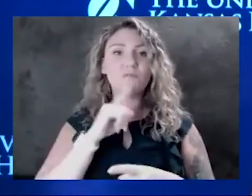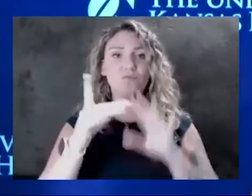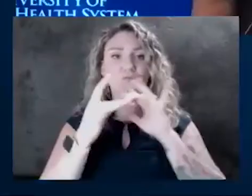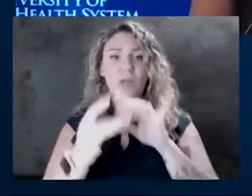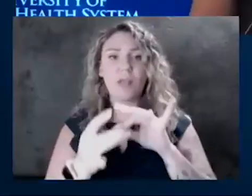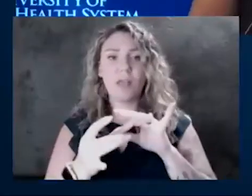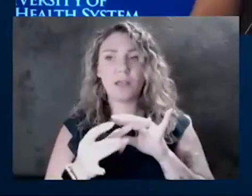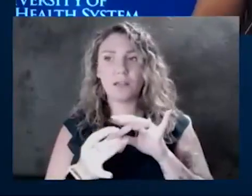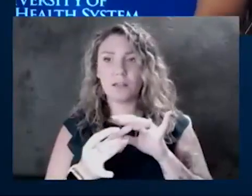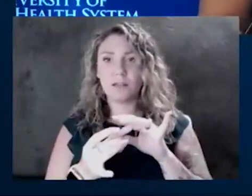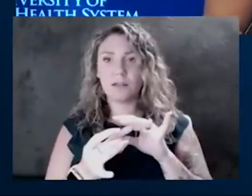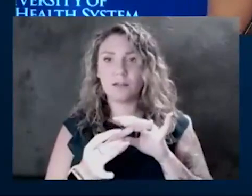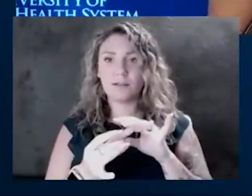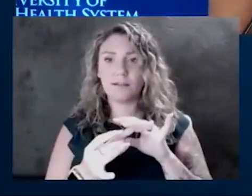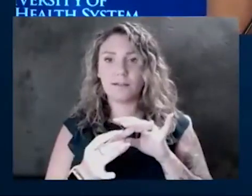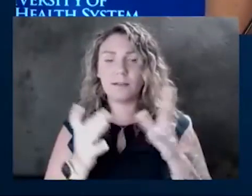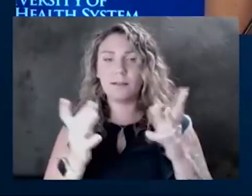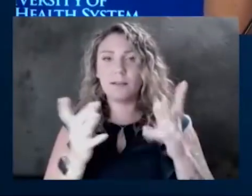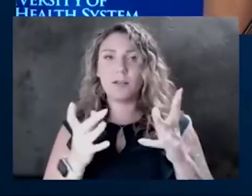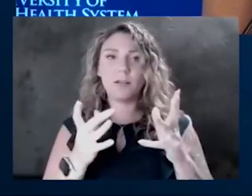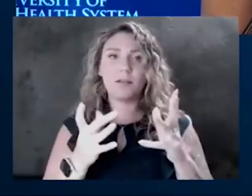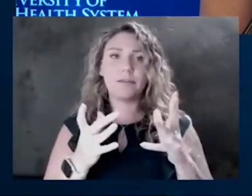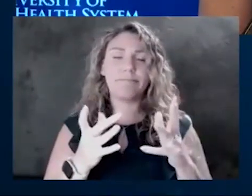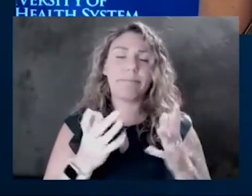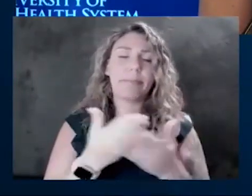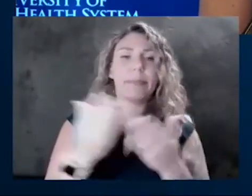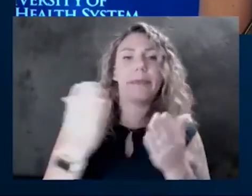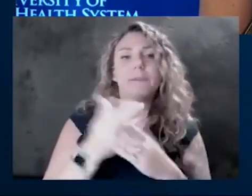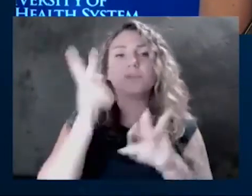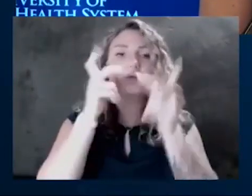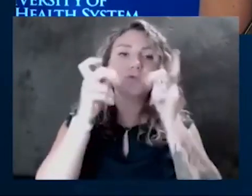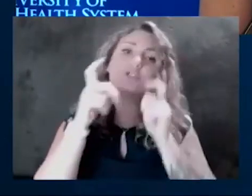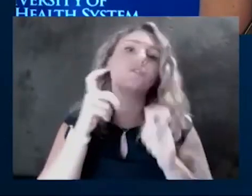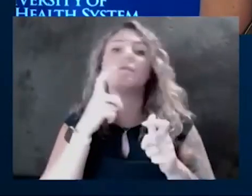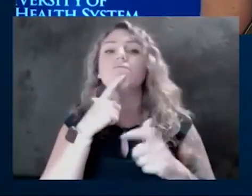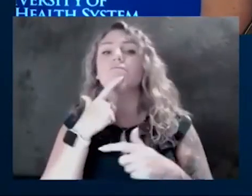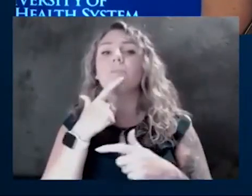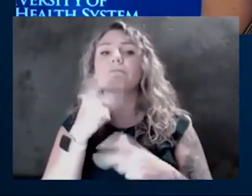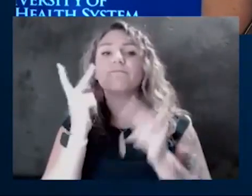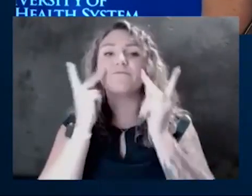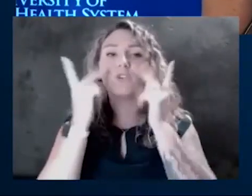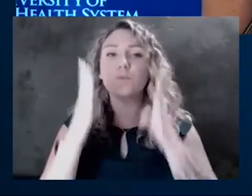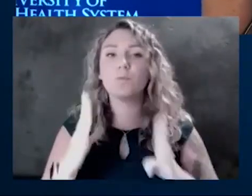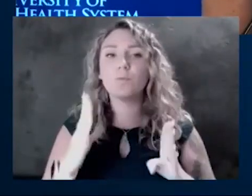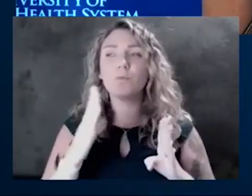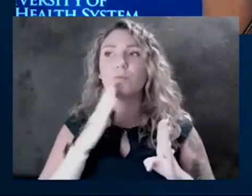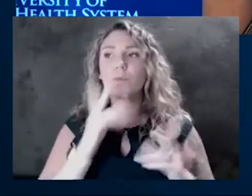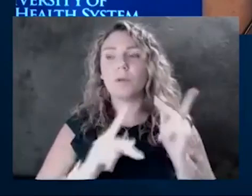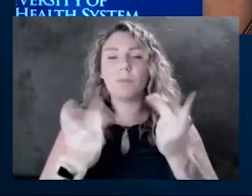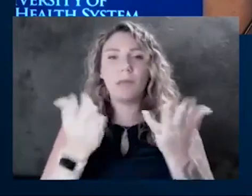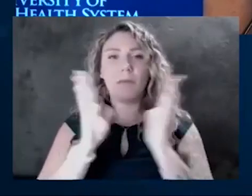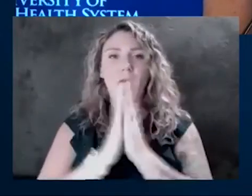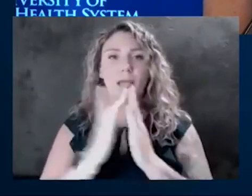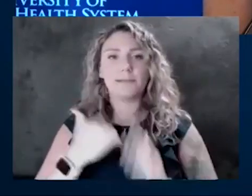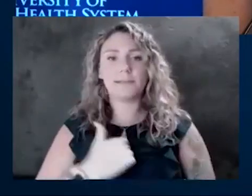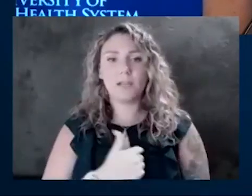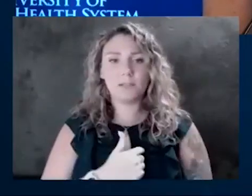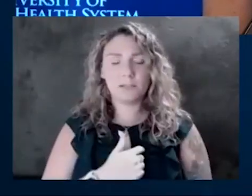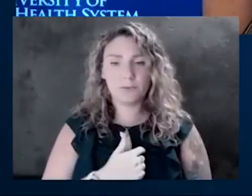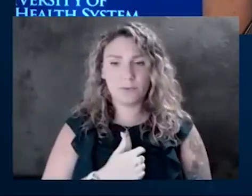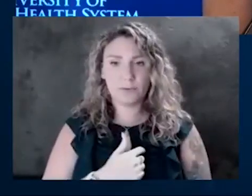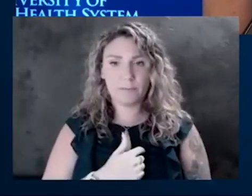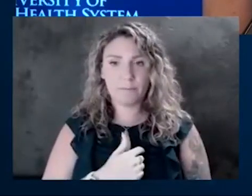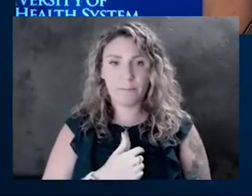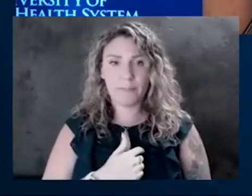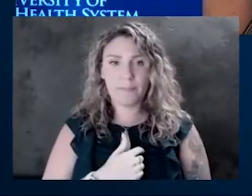rebutting claims that we hear from viewers and that kind of thing. The first one I wanted to ask about, people asking us are saying that